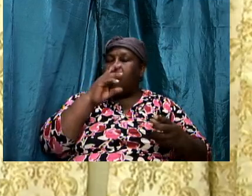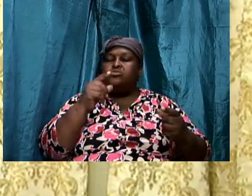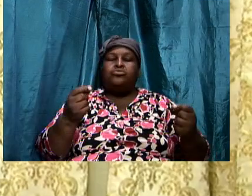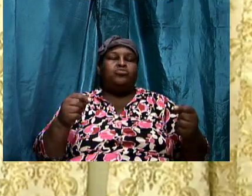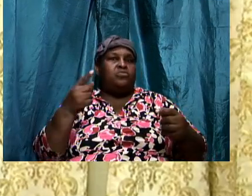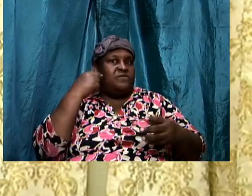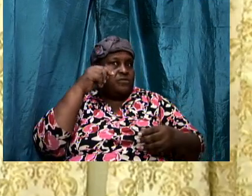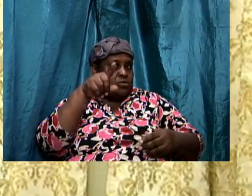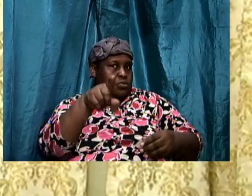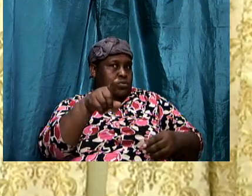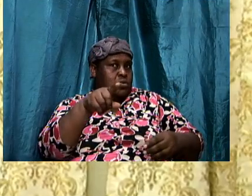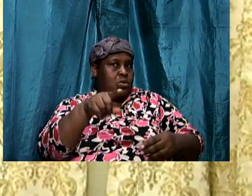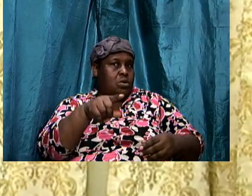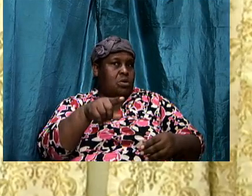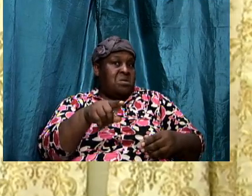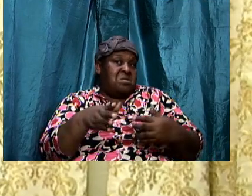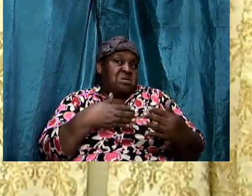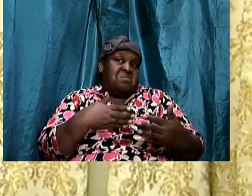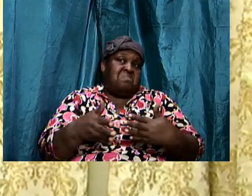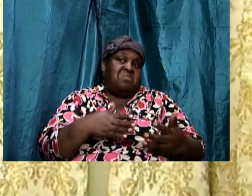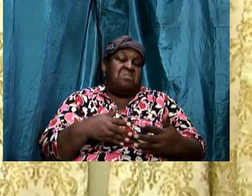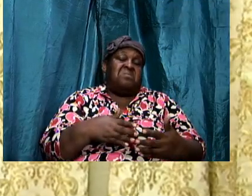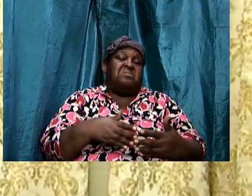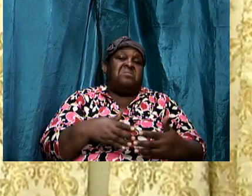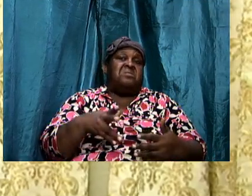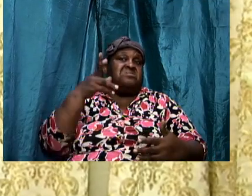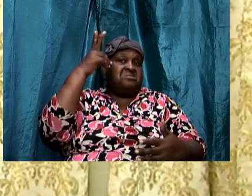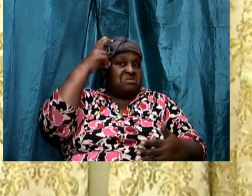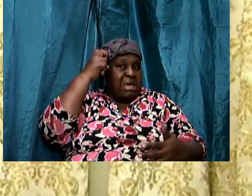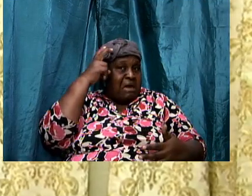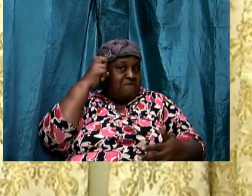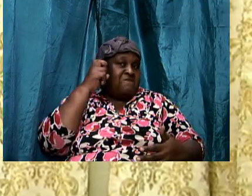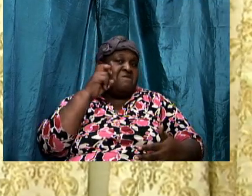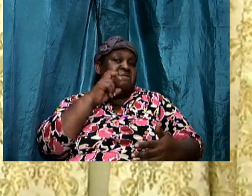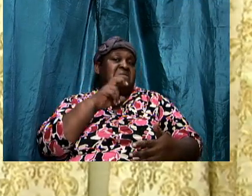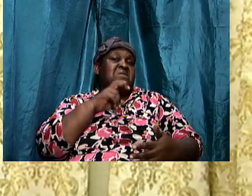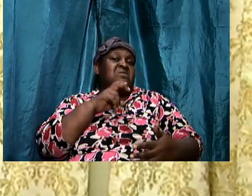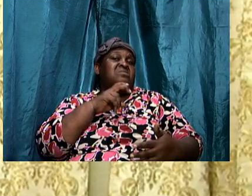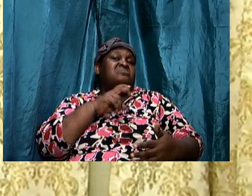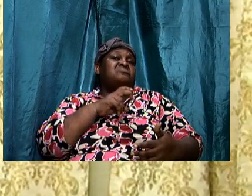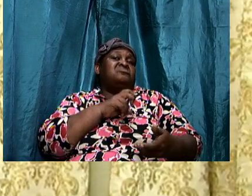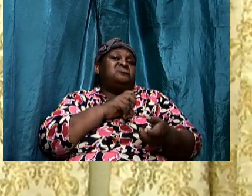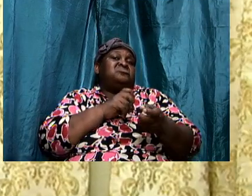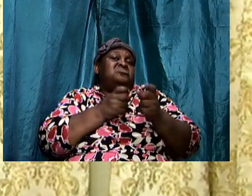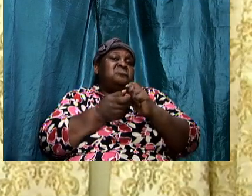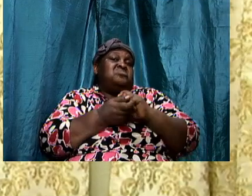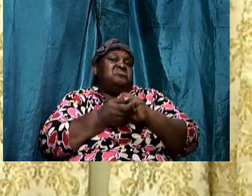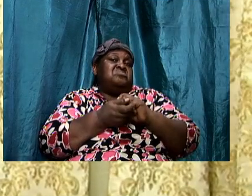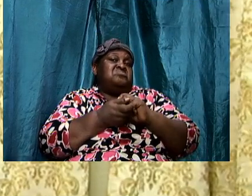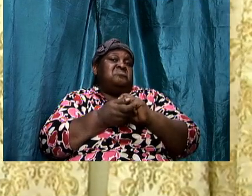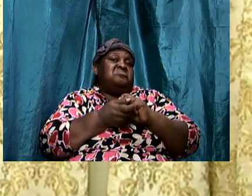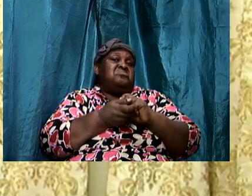just be that the adversary turn the last key and they turn the last screw and you would have now become a